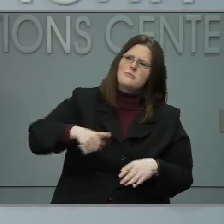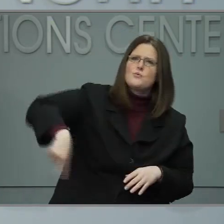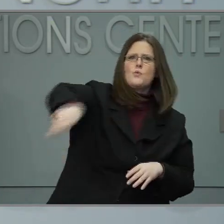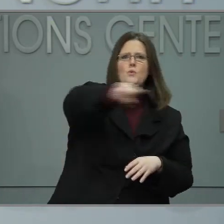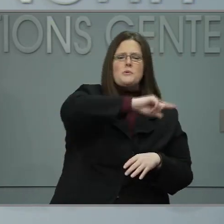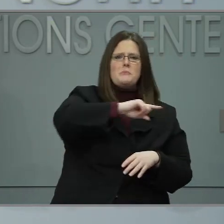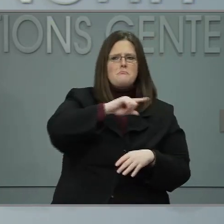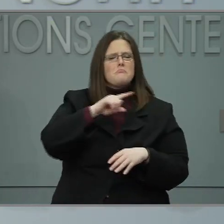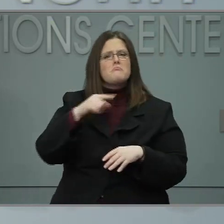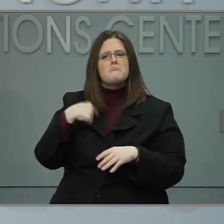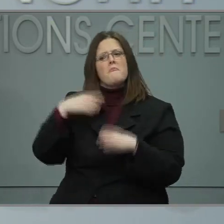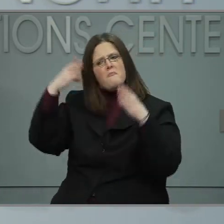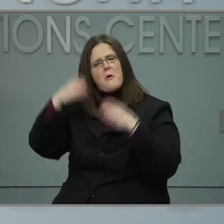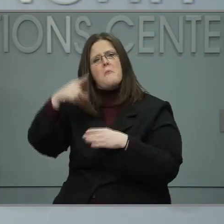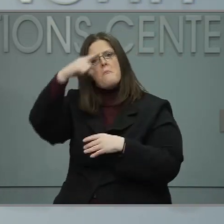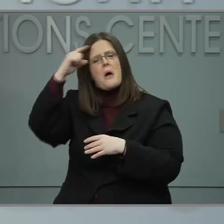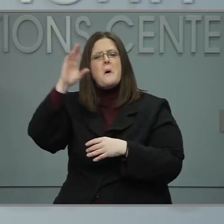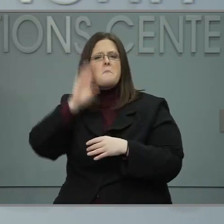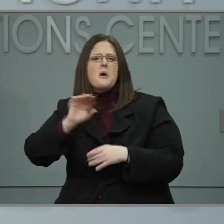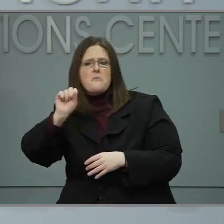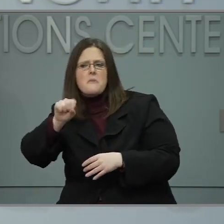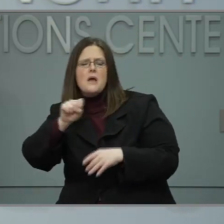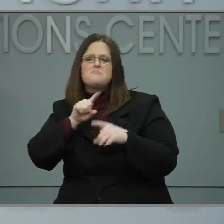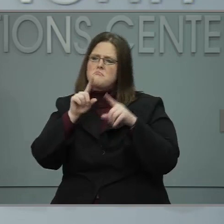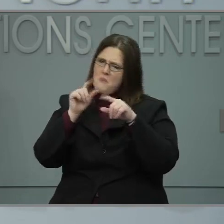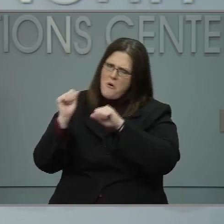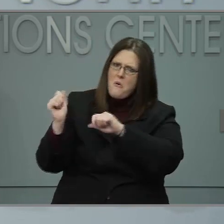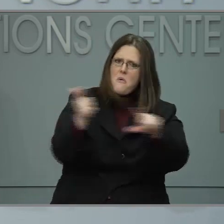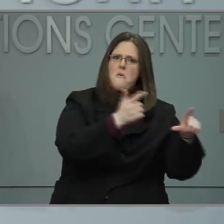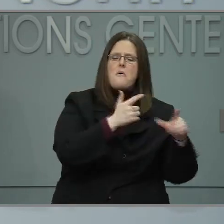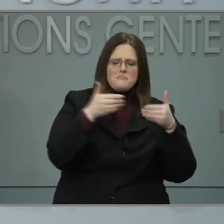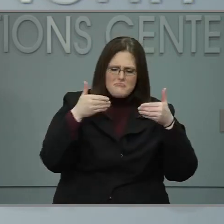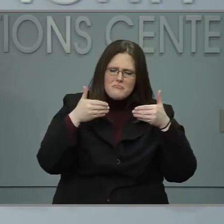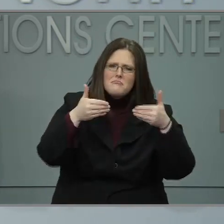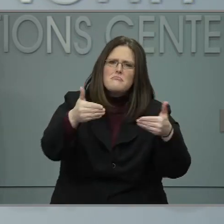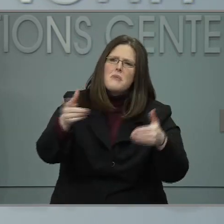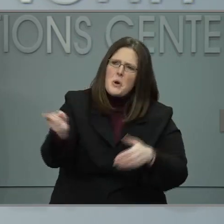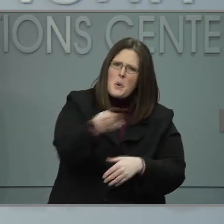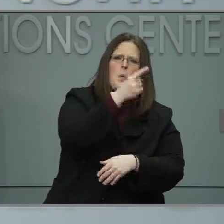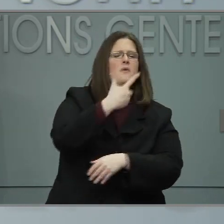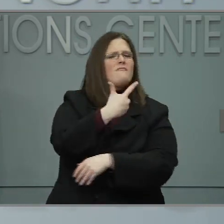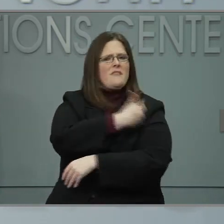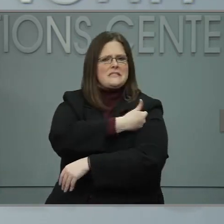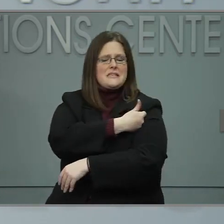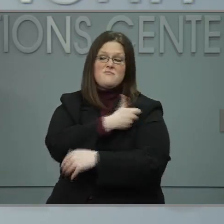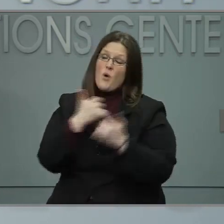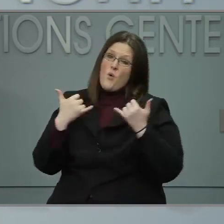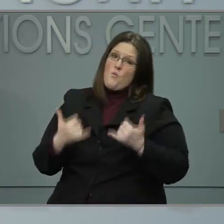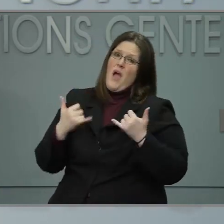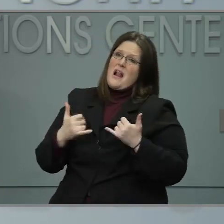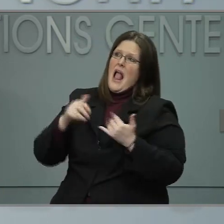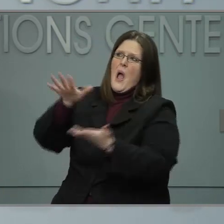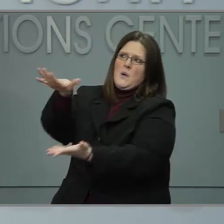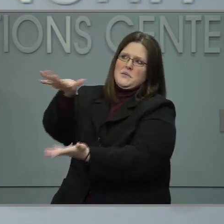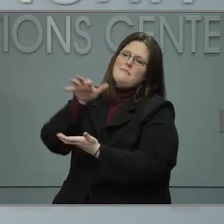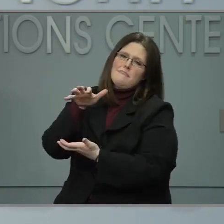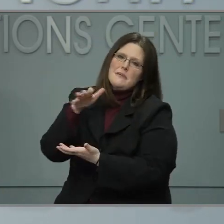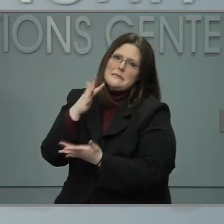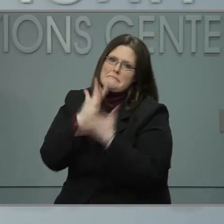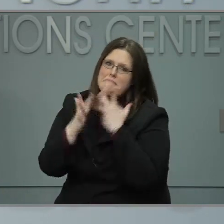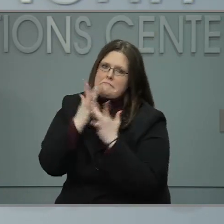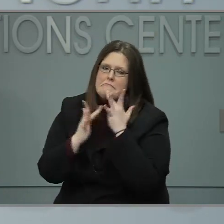to get a vaccine when your time comes. Supplies are very limited now, so there may be a wait,